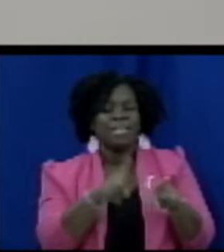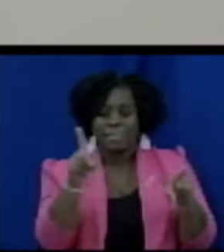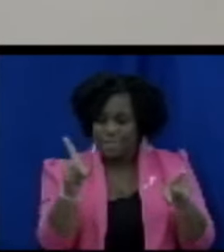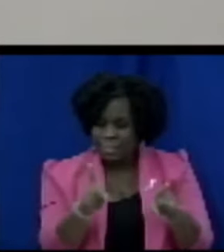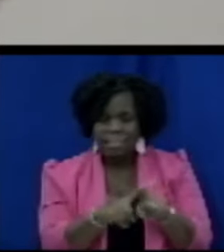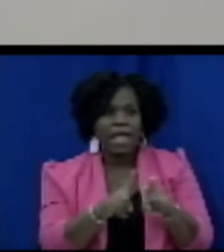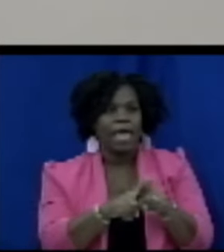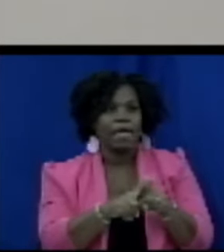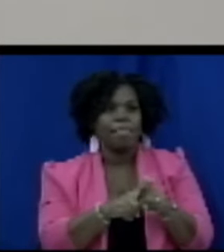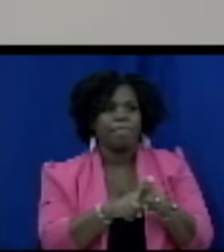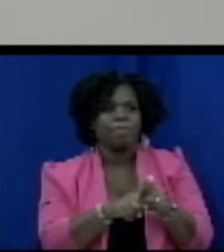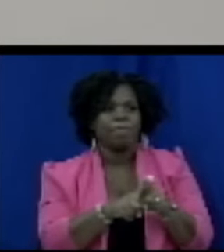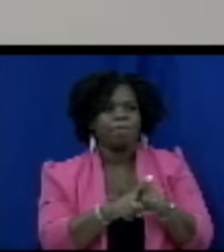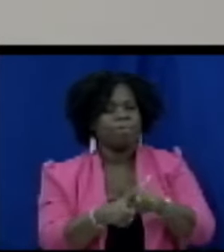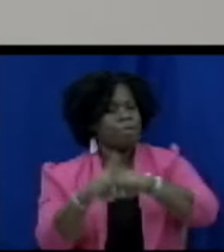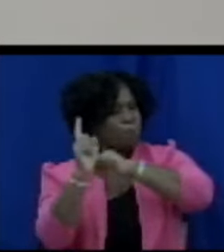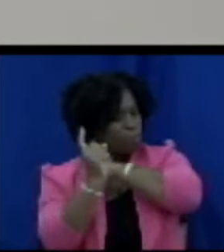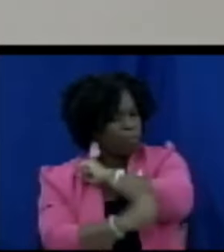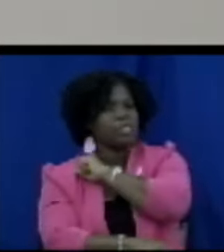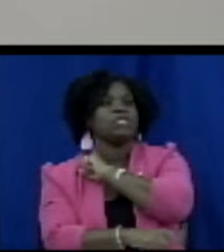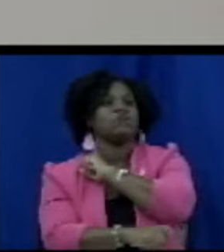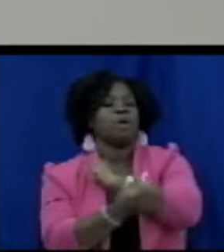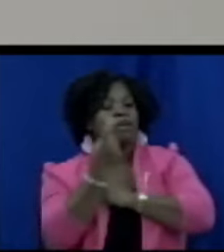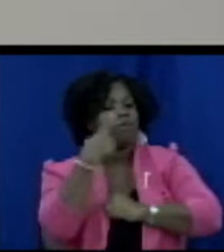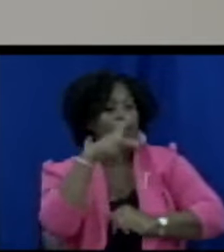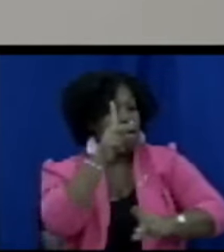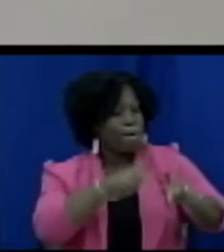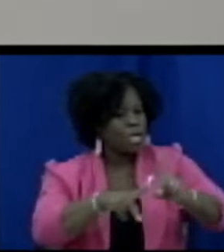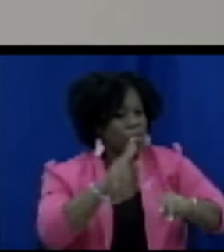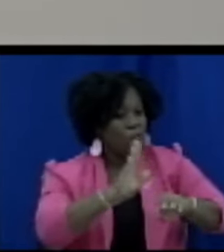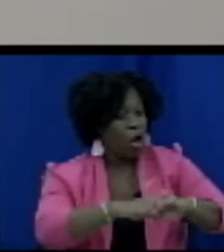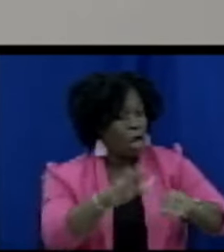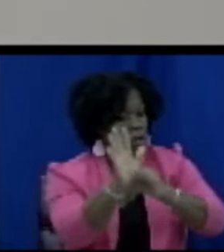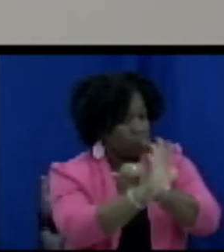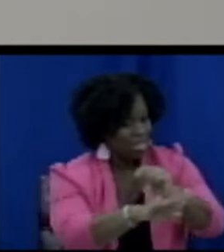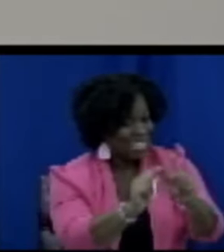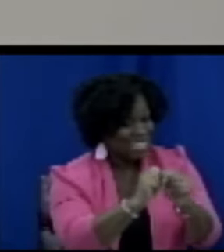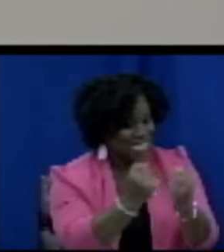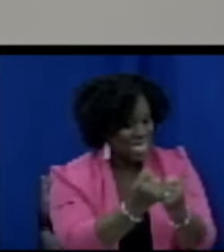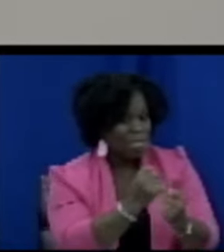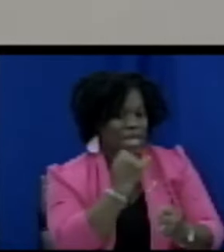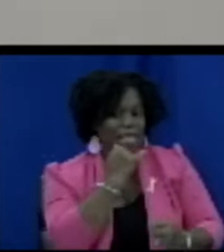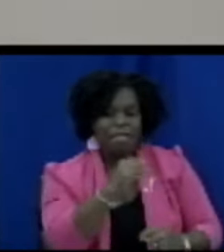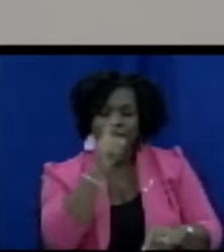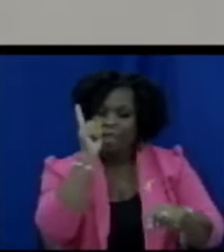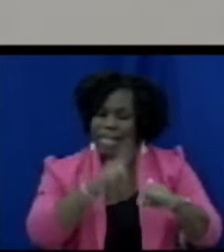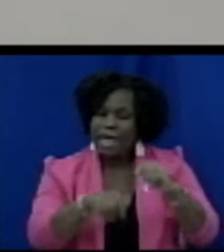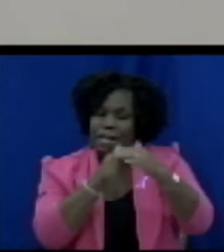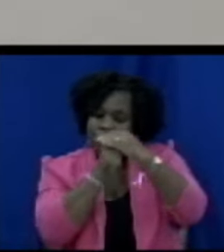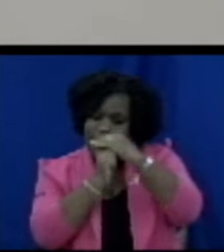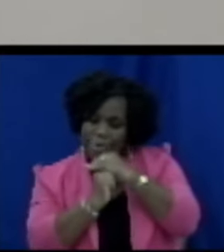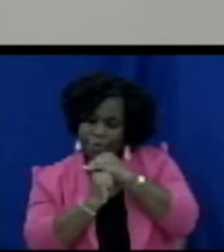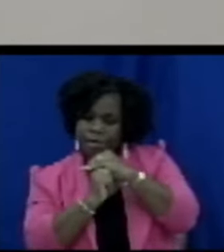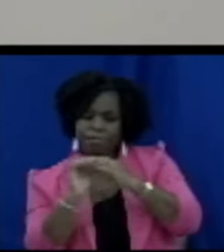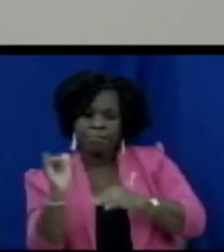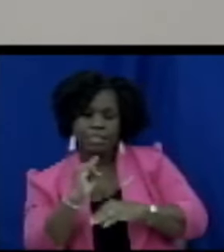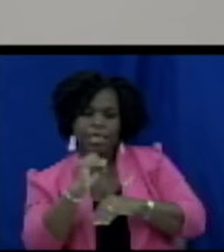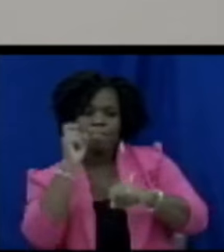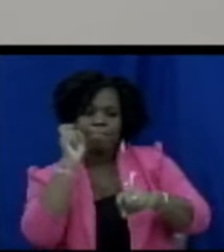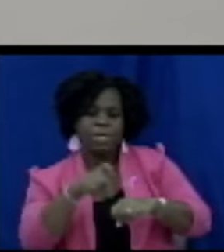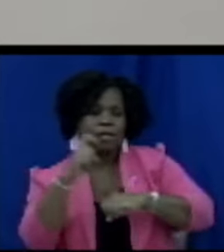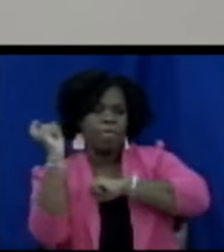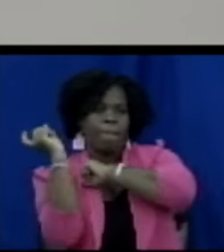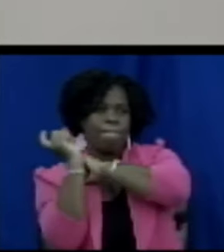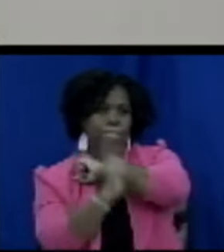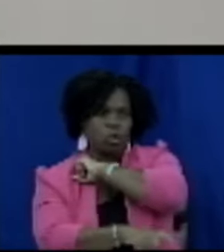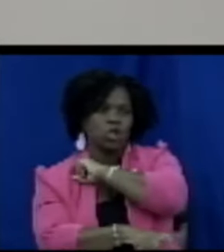standard and that is how you'll have some equity in the whole thing in terms of ensuring that everyone who is involved in the process